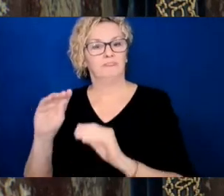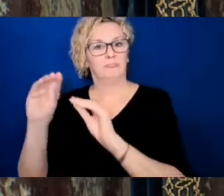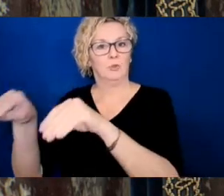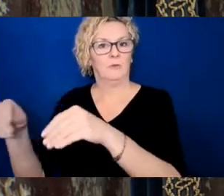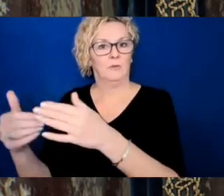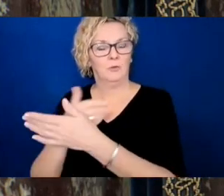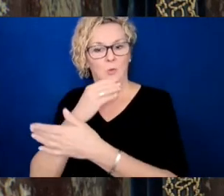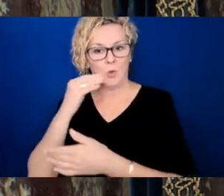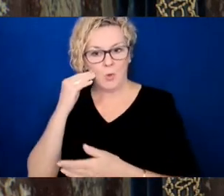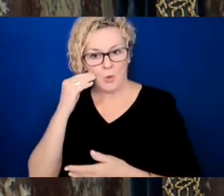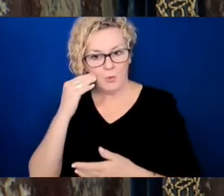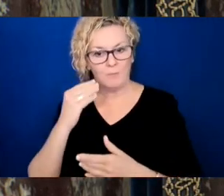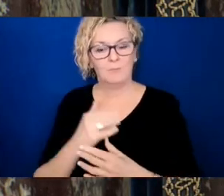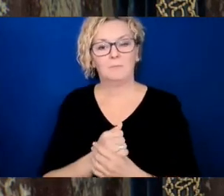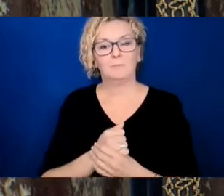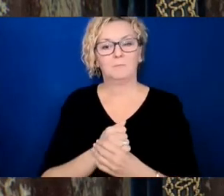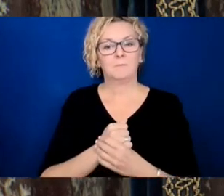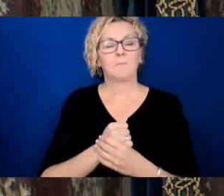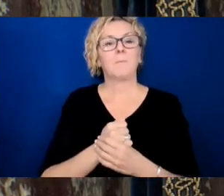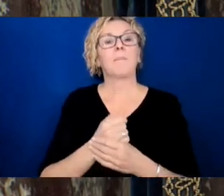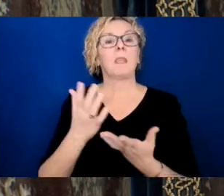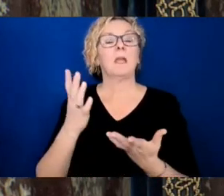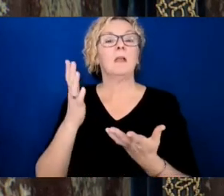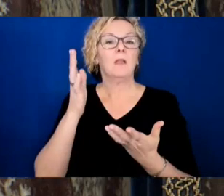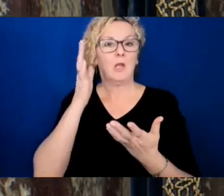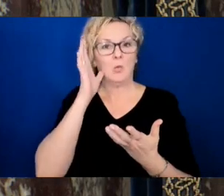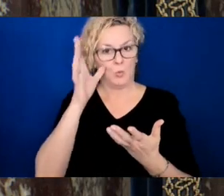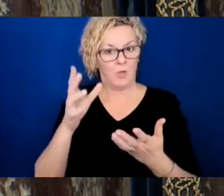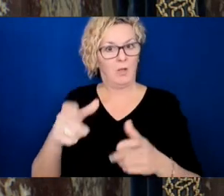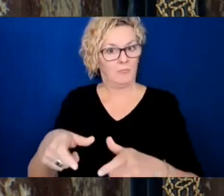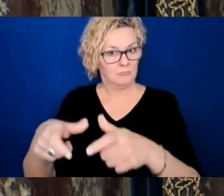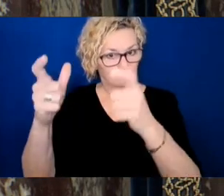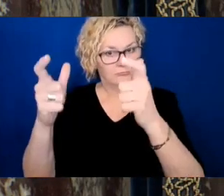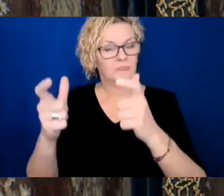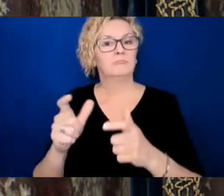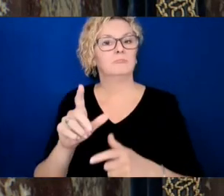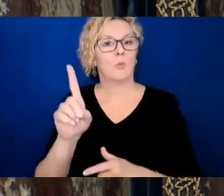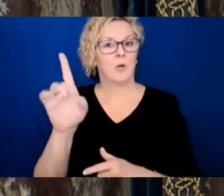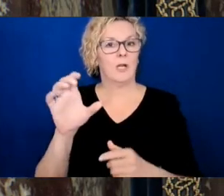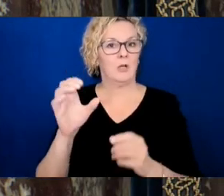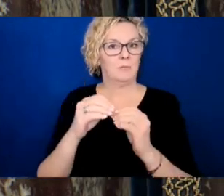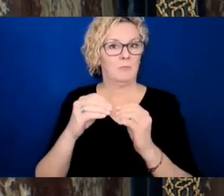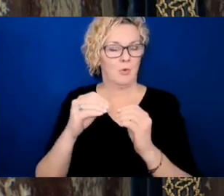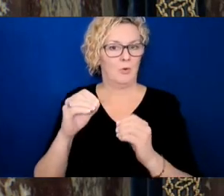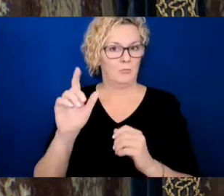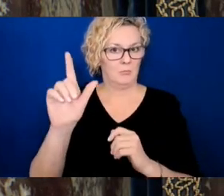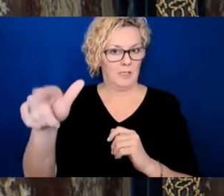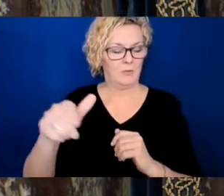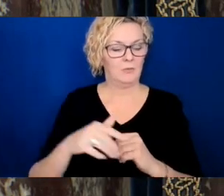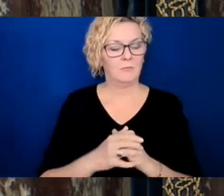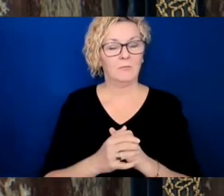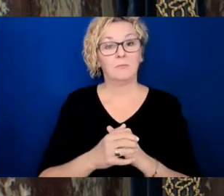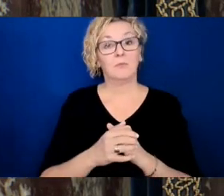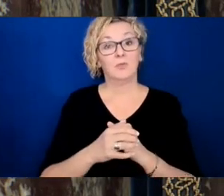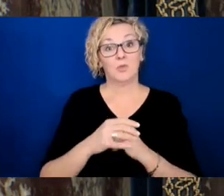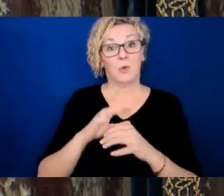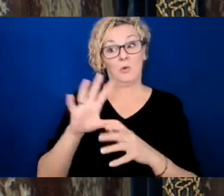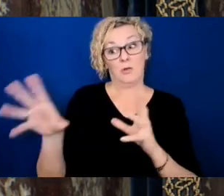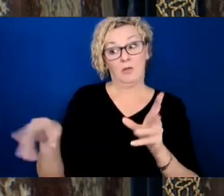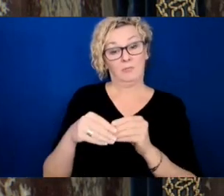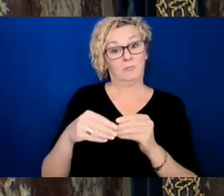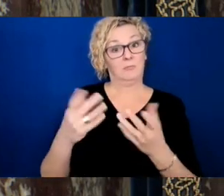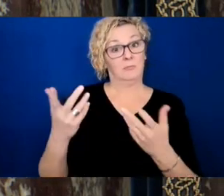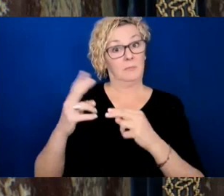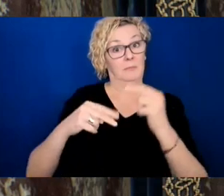and to build another set of units of about 100. The construction of these new homes will ensure that a safe supply